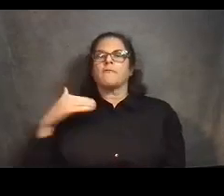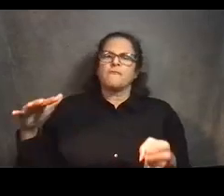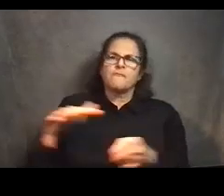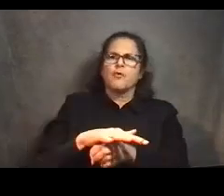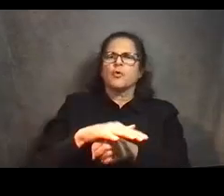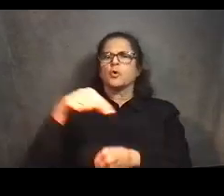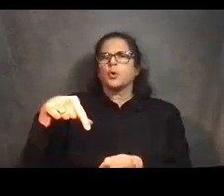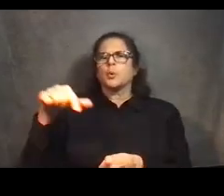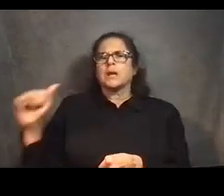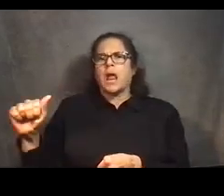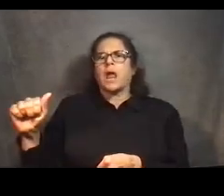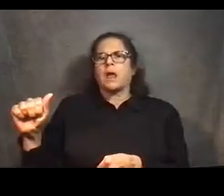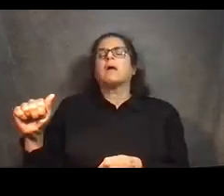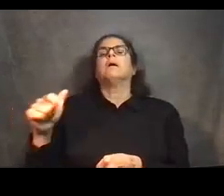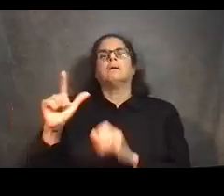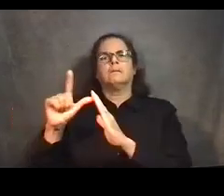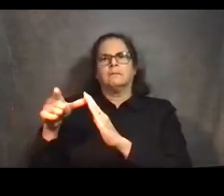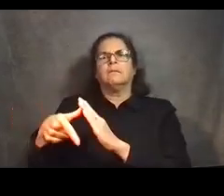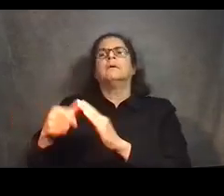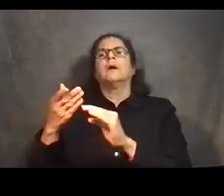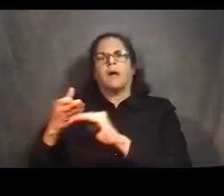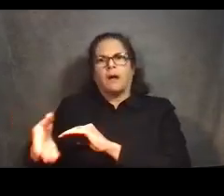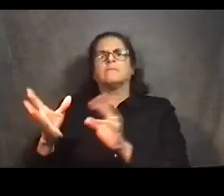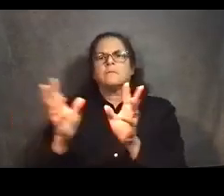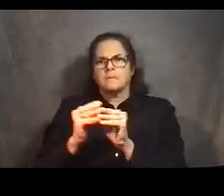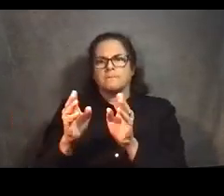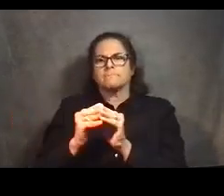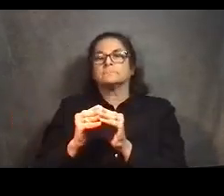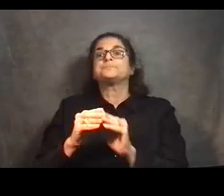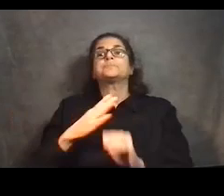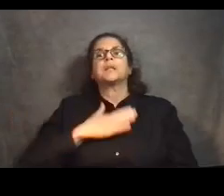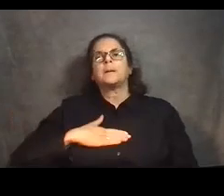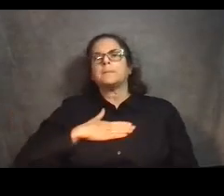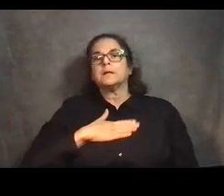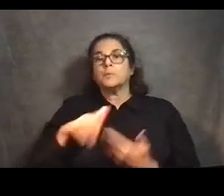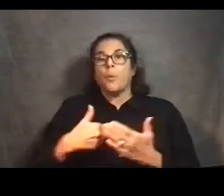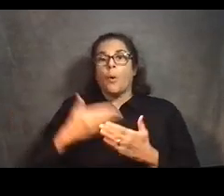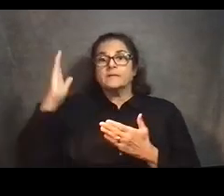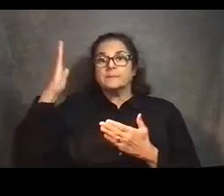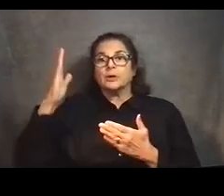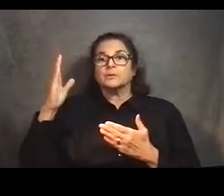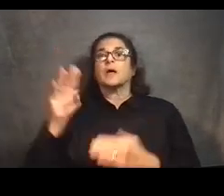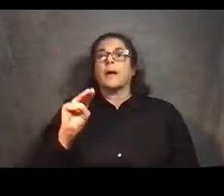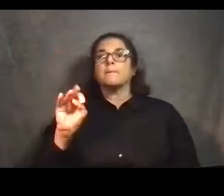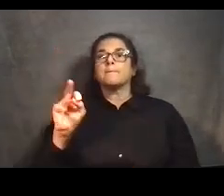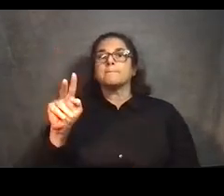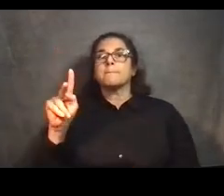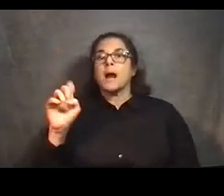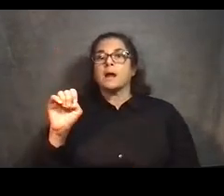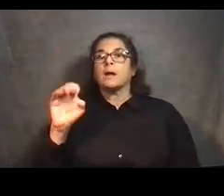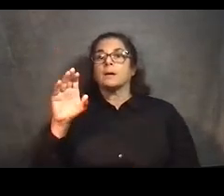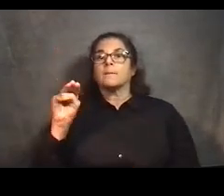ask that all speakers mute their mics when not speaking to limit the amount of background noise. Now, let's get started. Next slide.